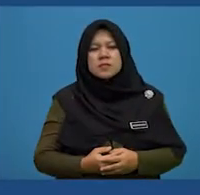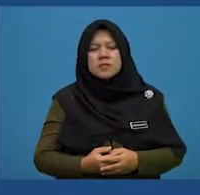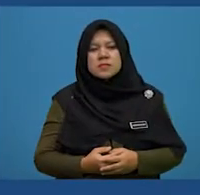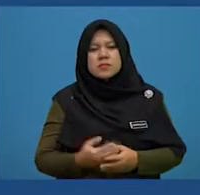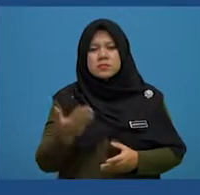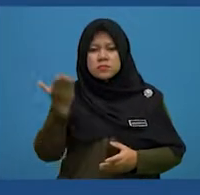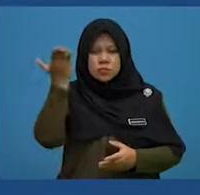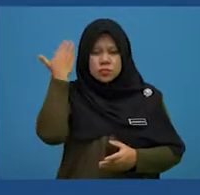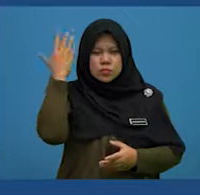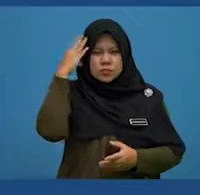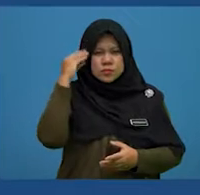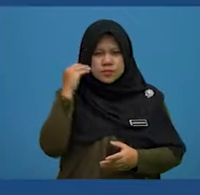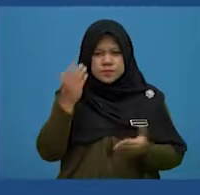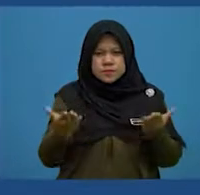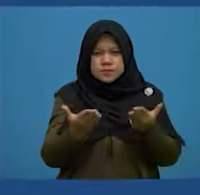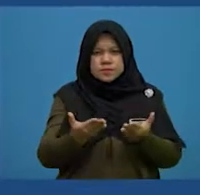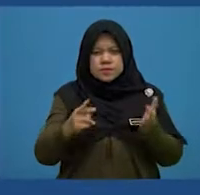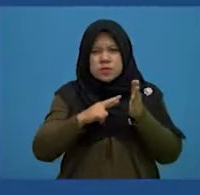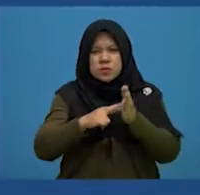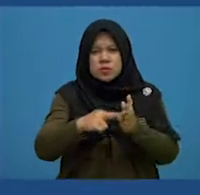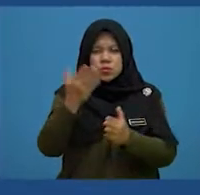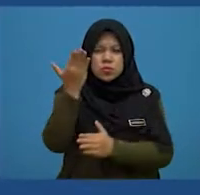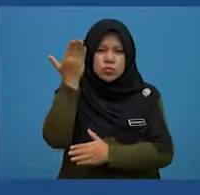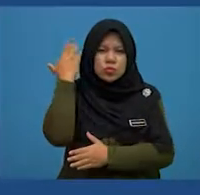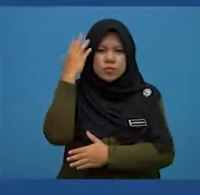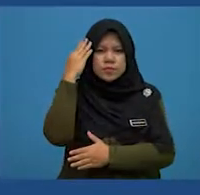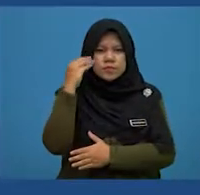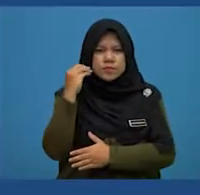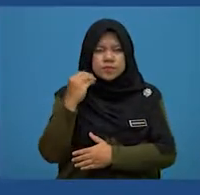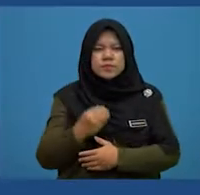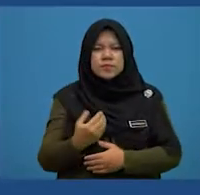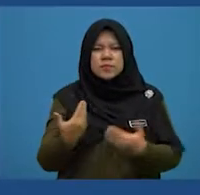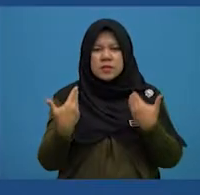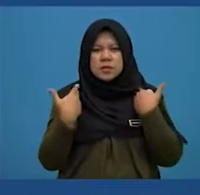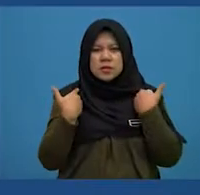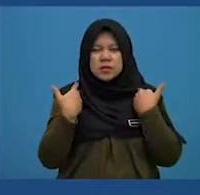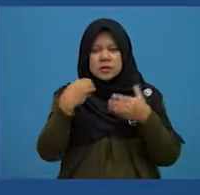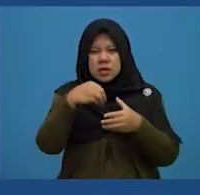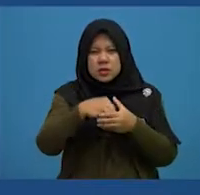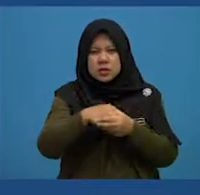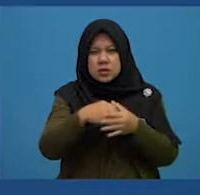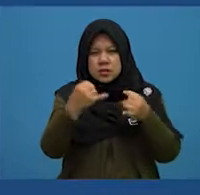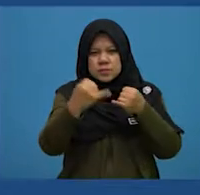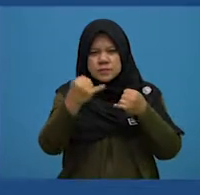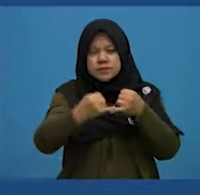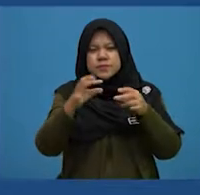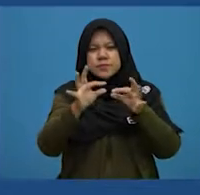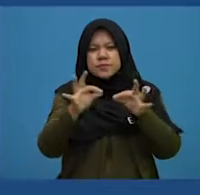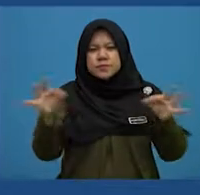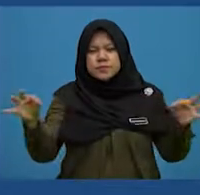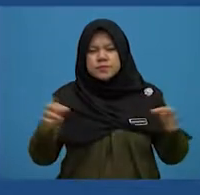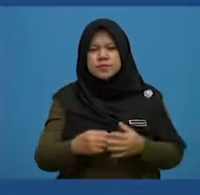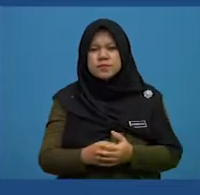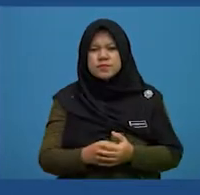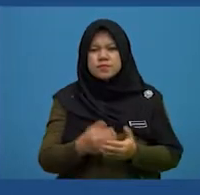Previous experiences here refers to past experiences, as stated in the last